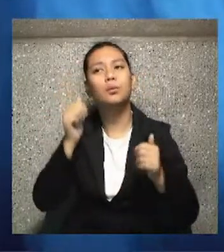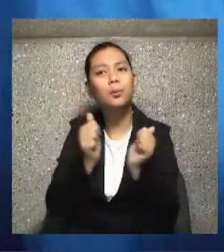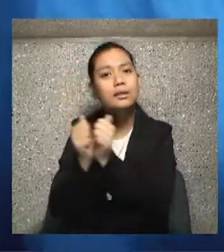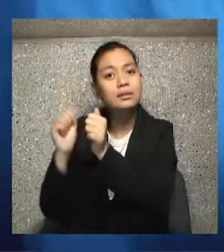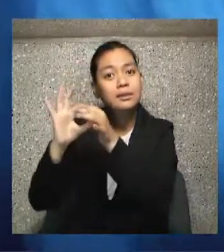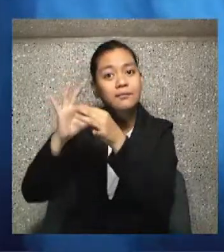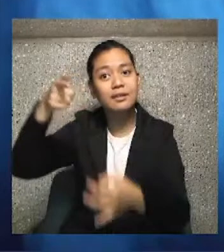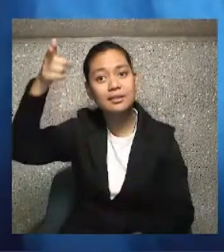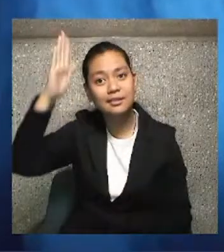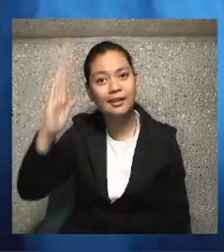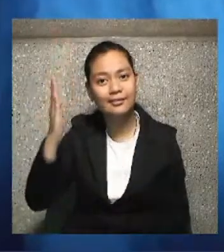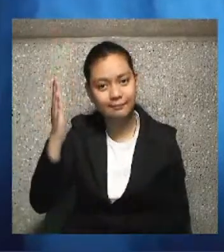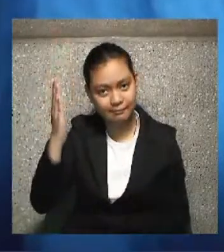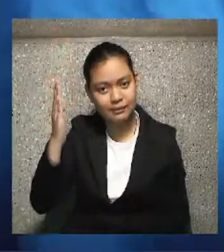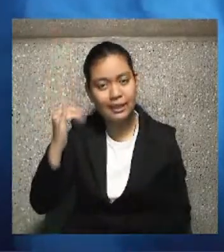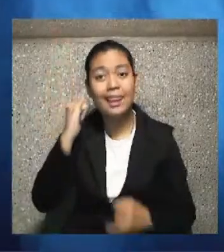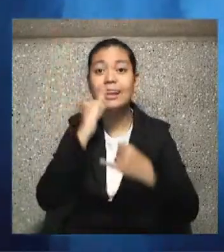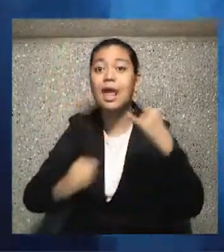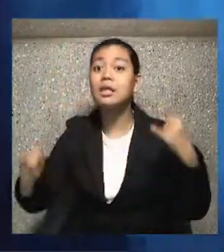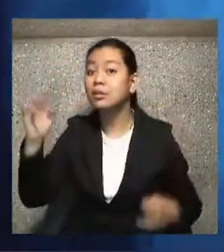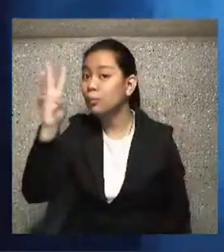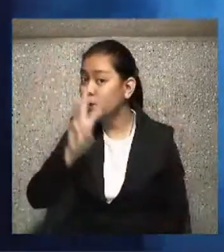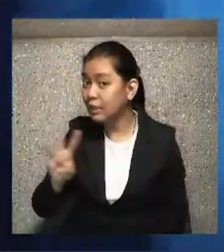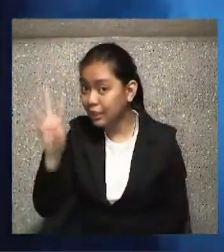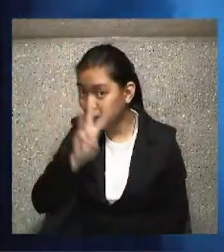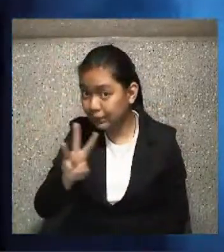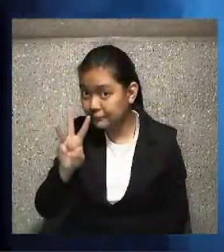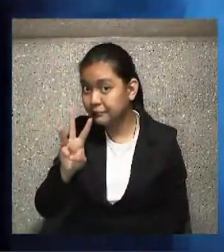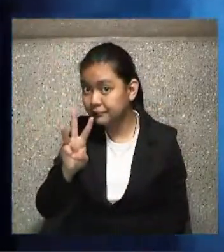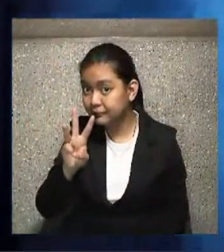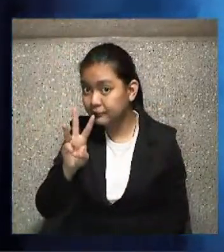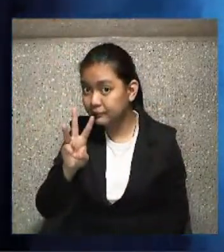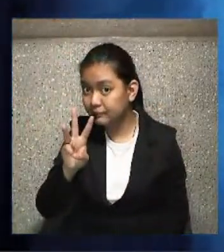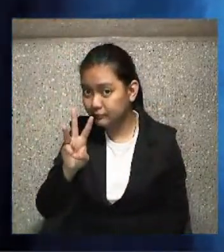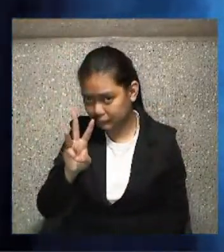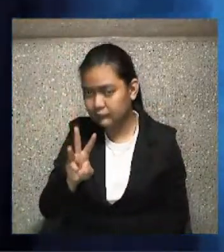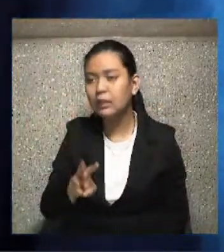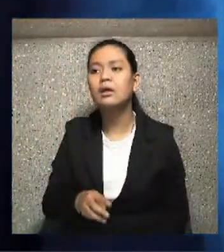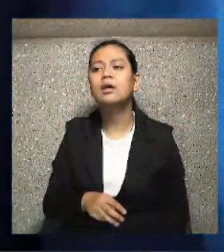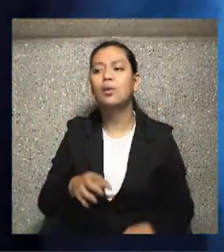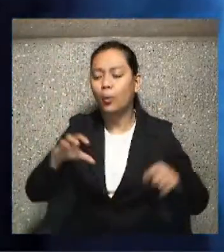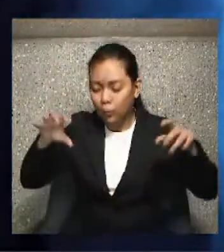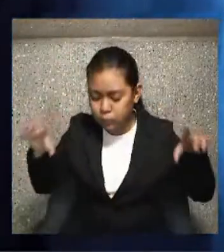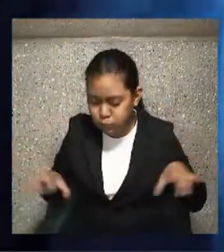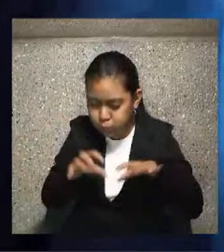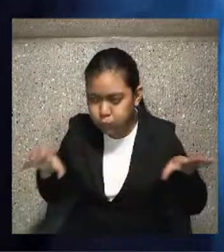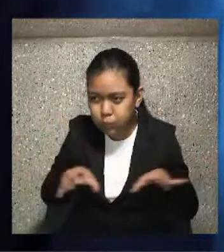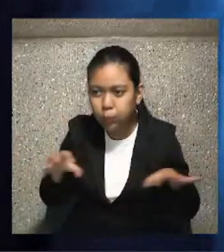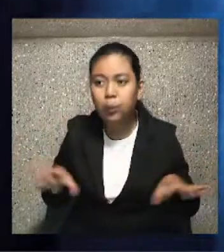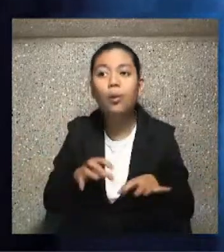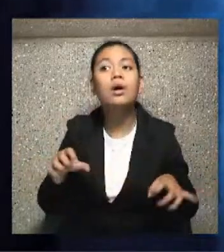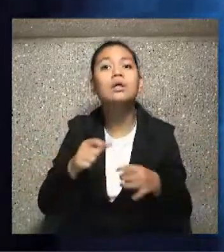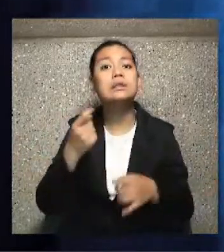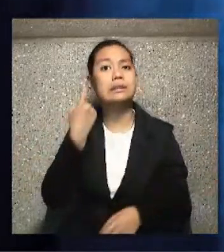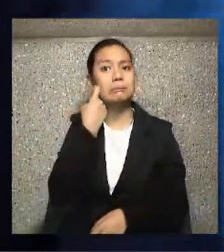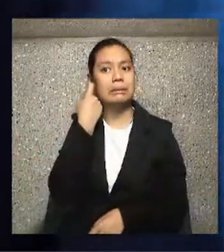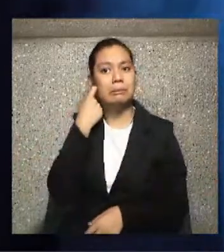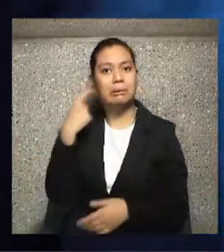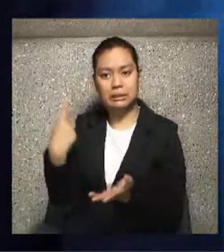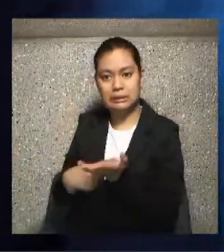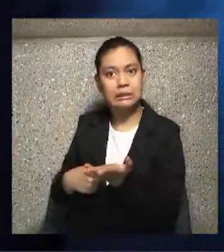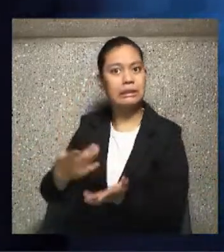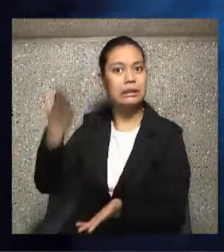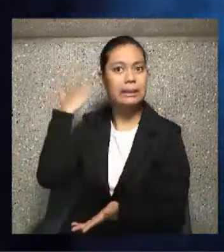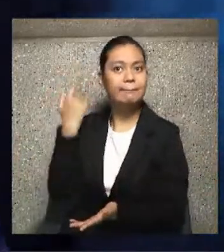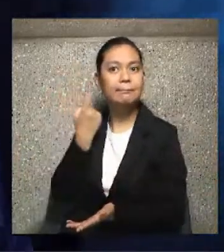And then finally, on Wednesday is when you put it all into practice. And you've heard me speak about this before. Those